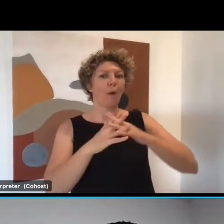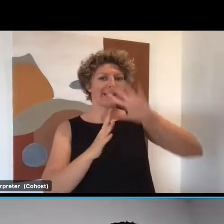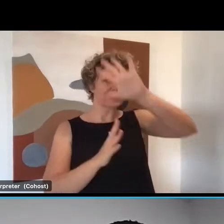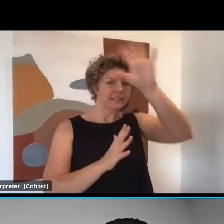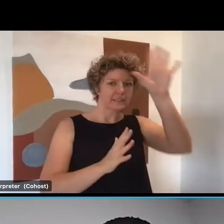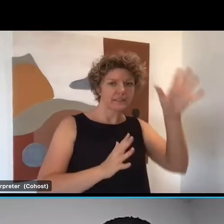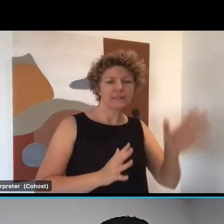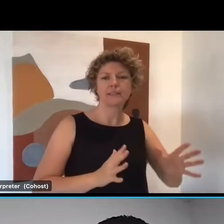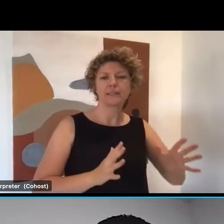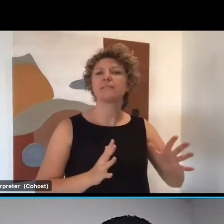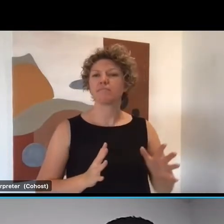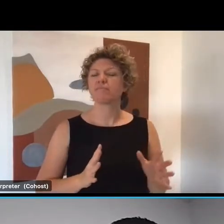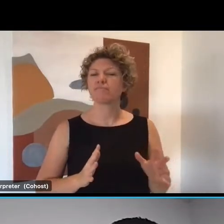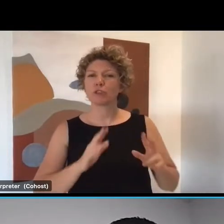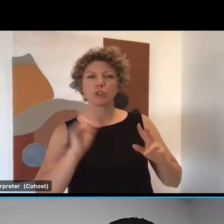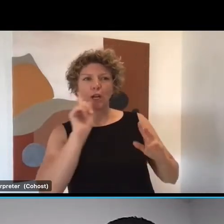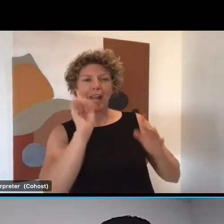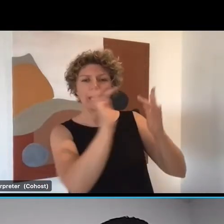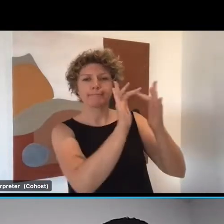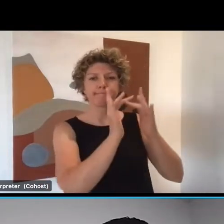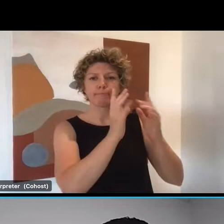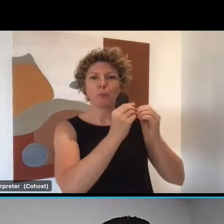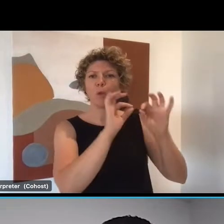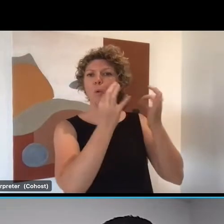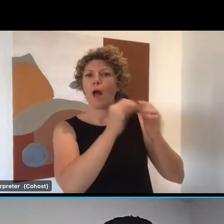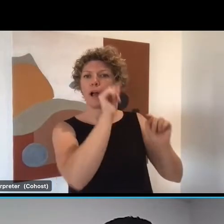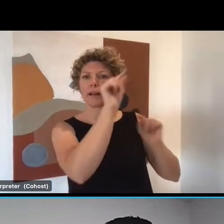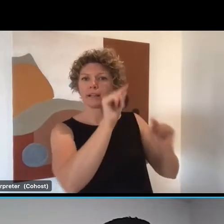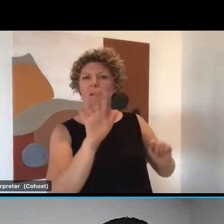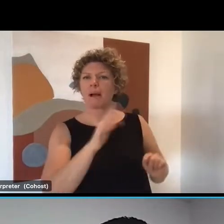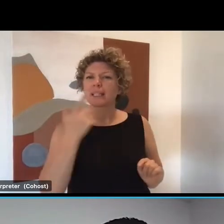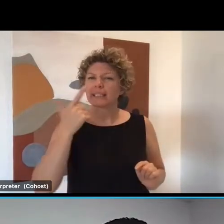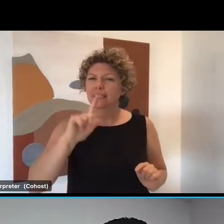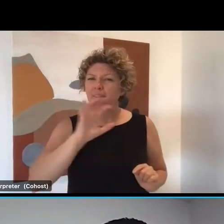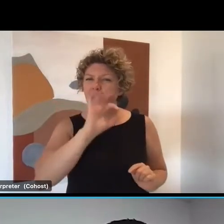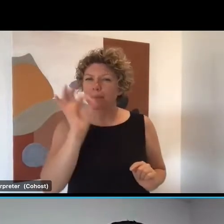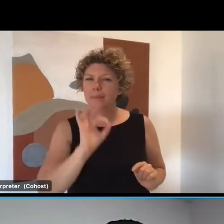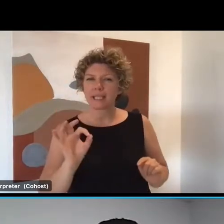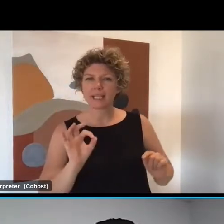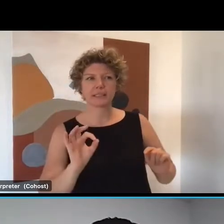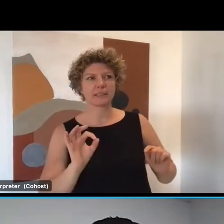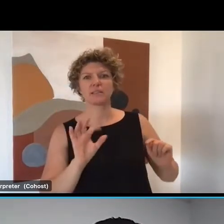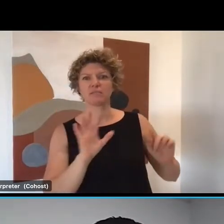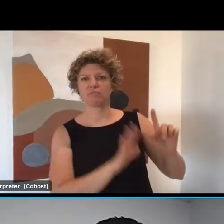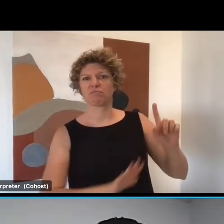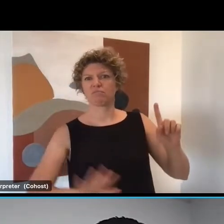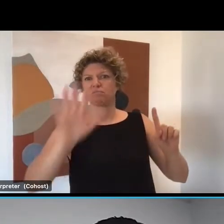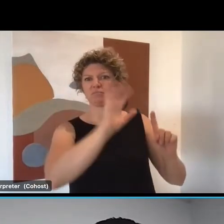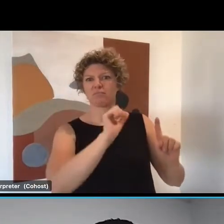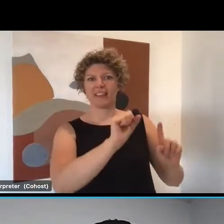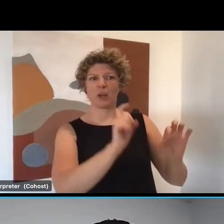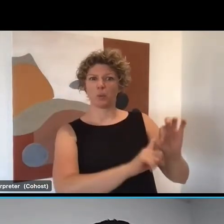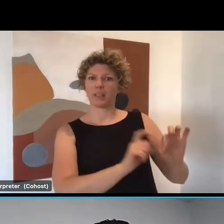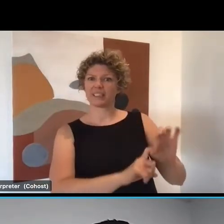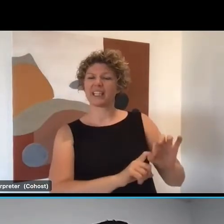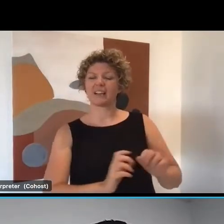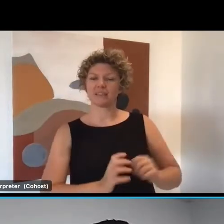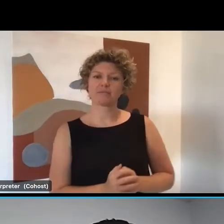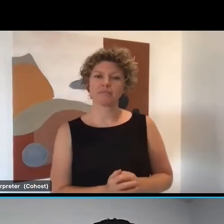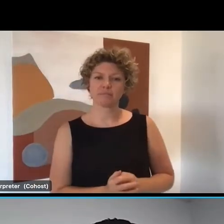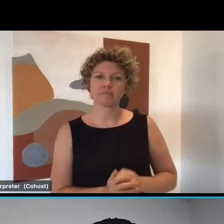Queensland primary health network who have around 70% of the state of Queensland as their catchment area, which is